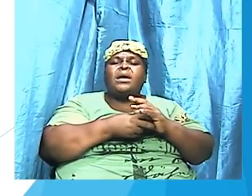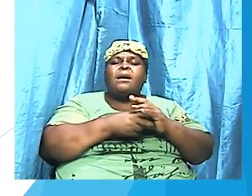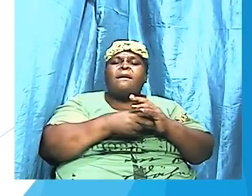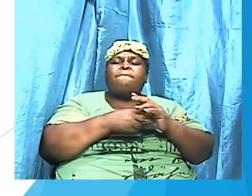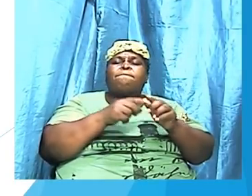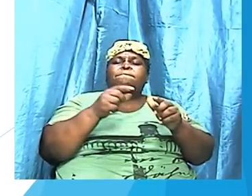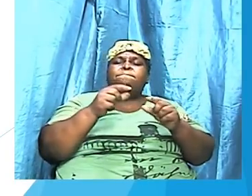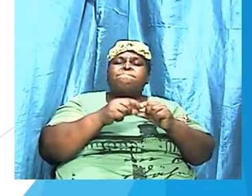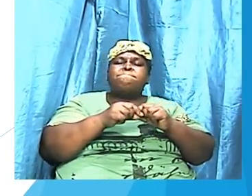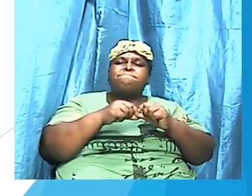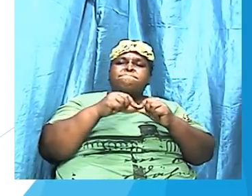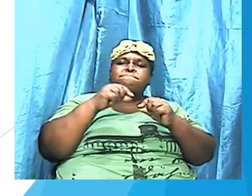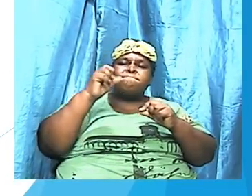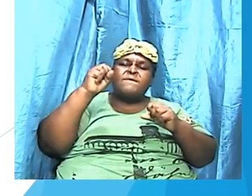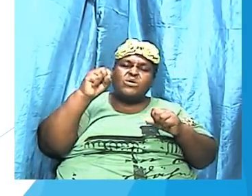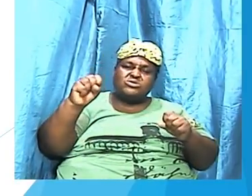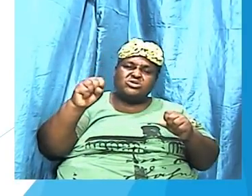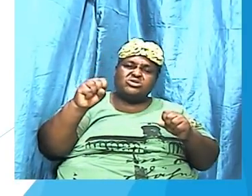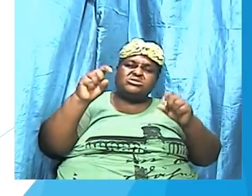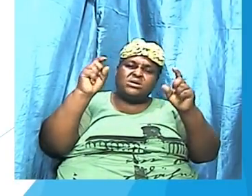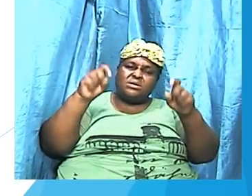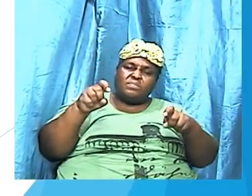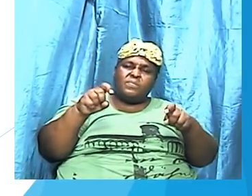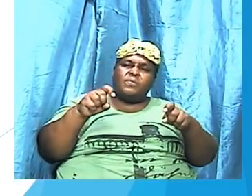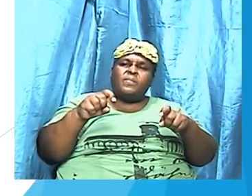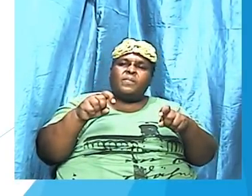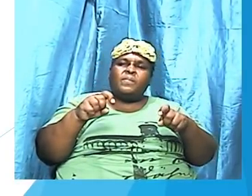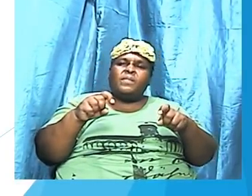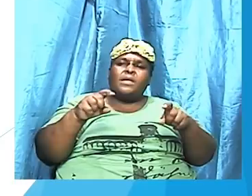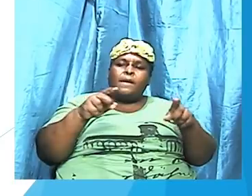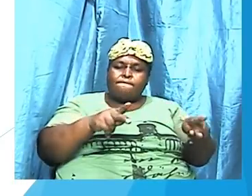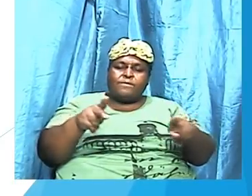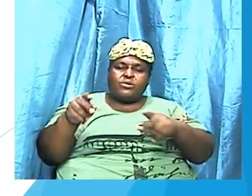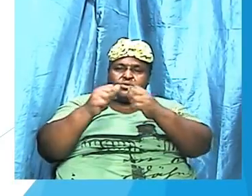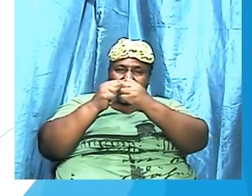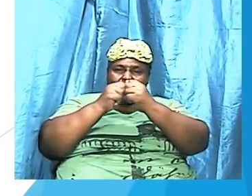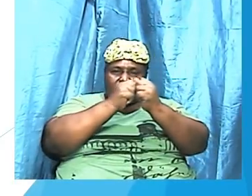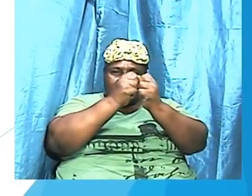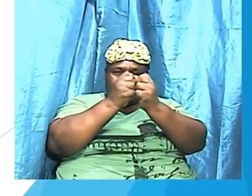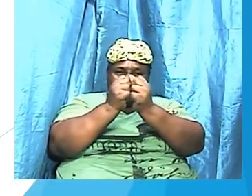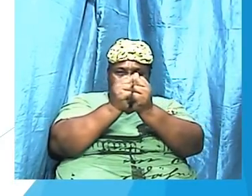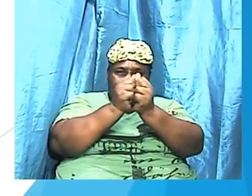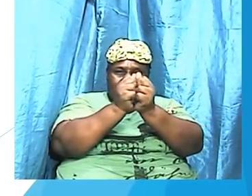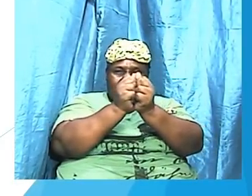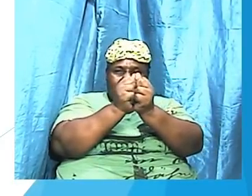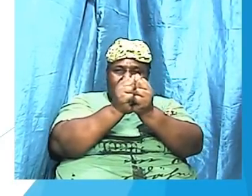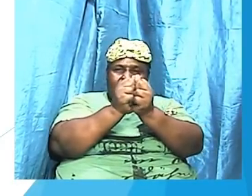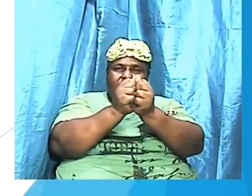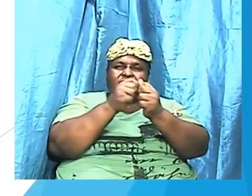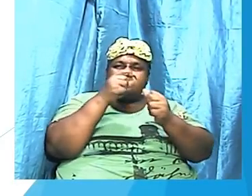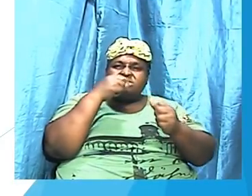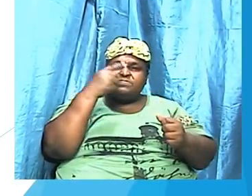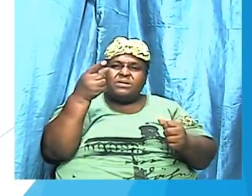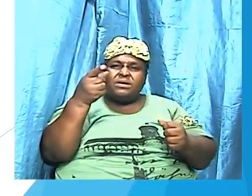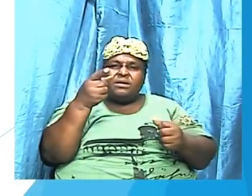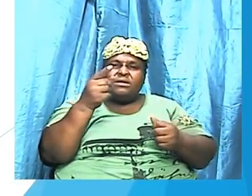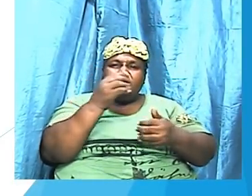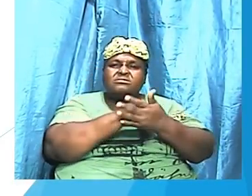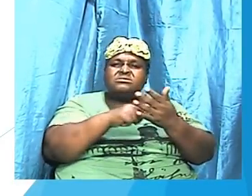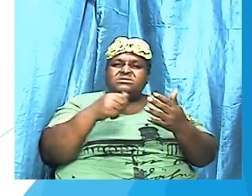are put together are compounded it describes something